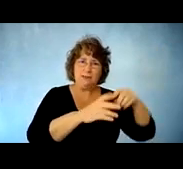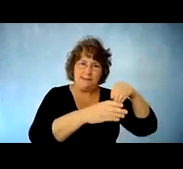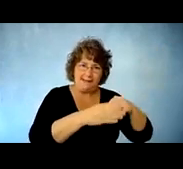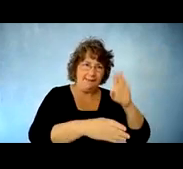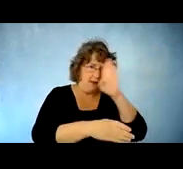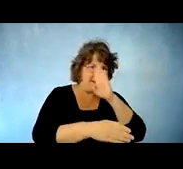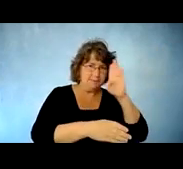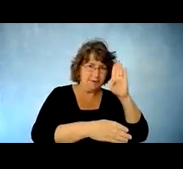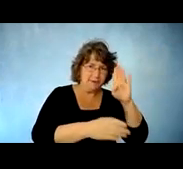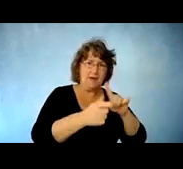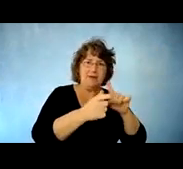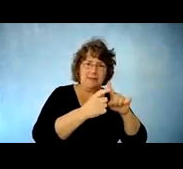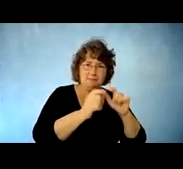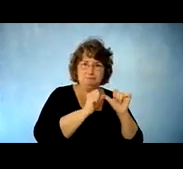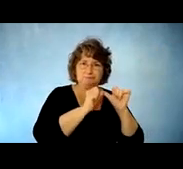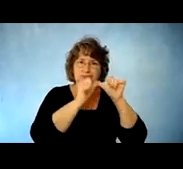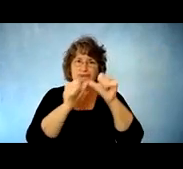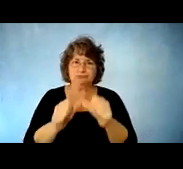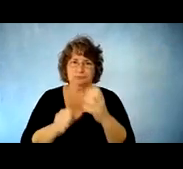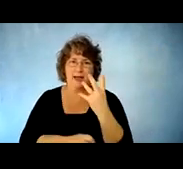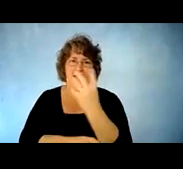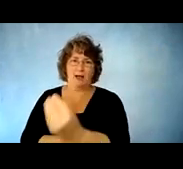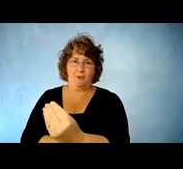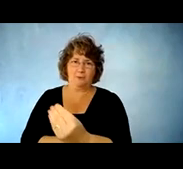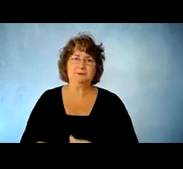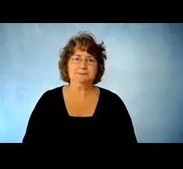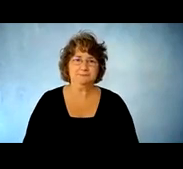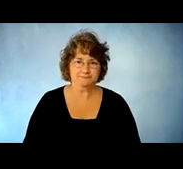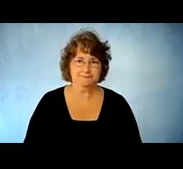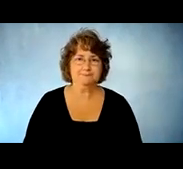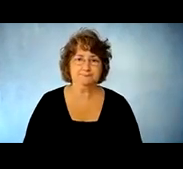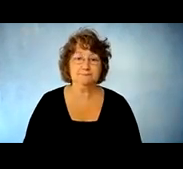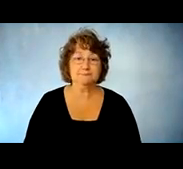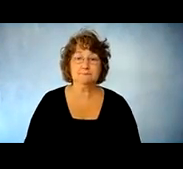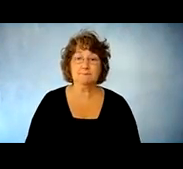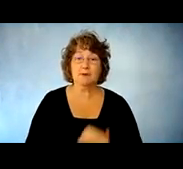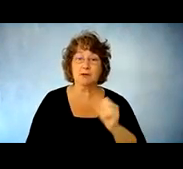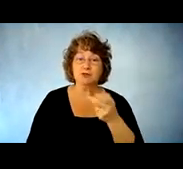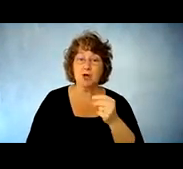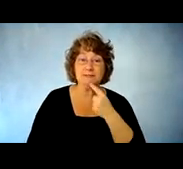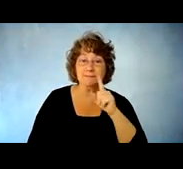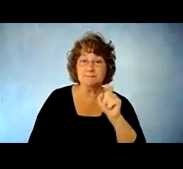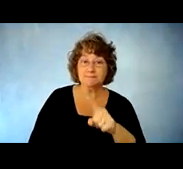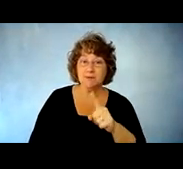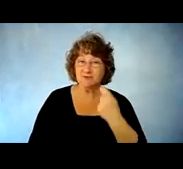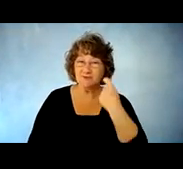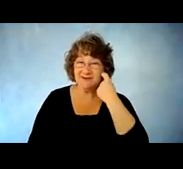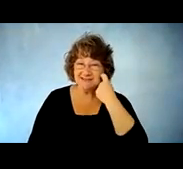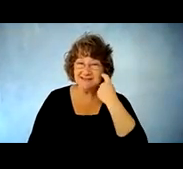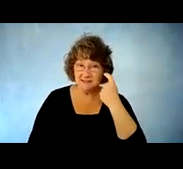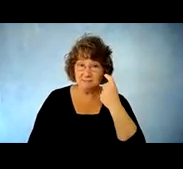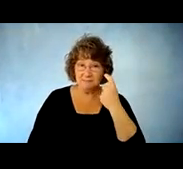okay there's another question have there been any recent developments in the field of stem cell research